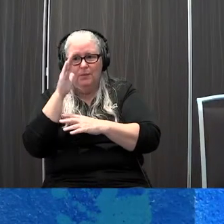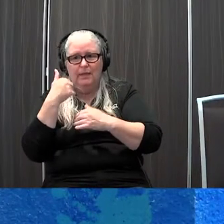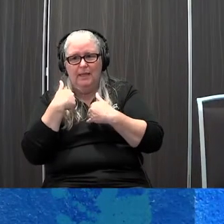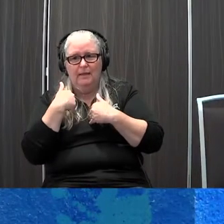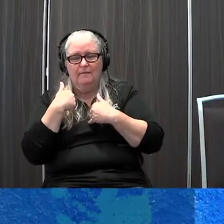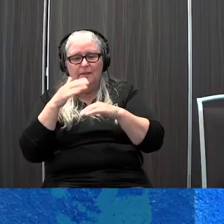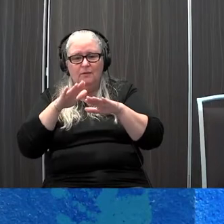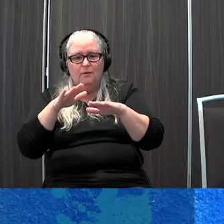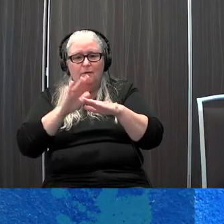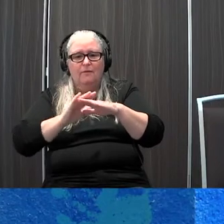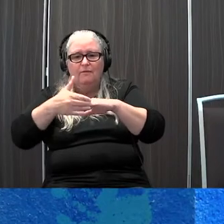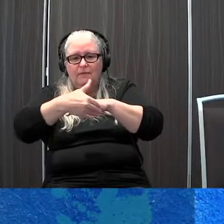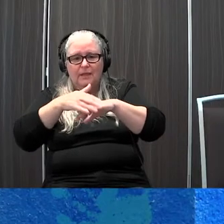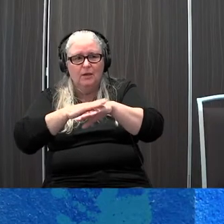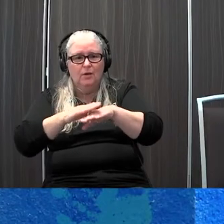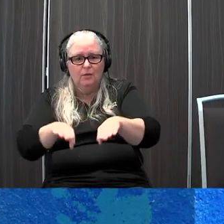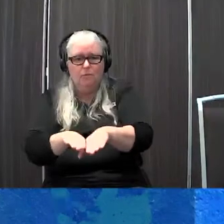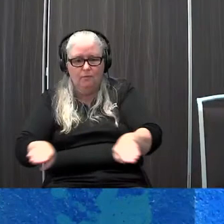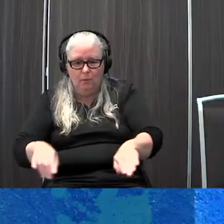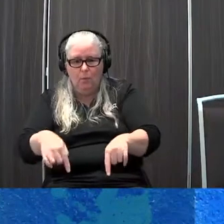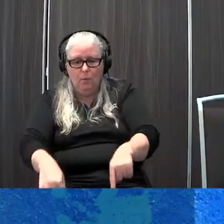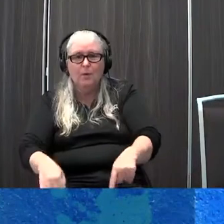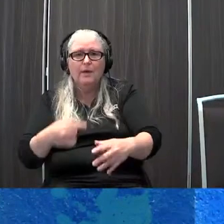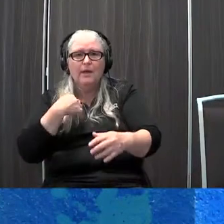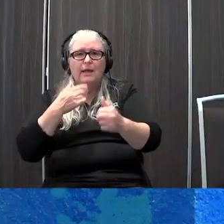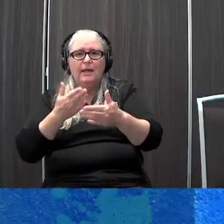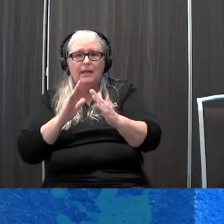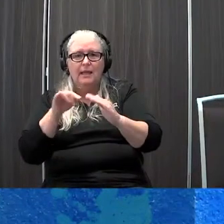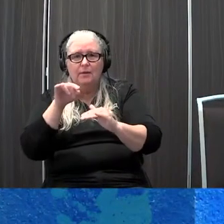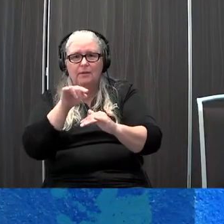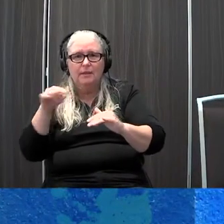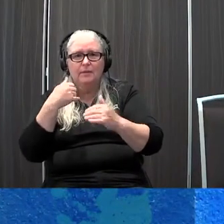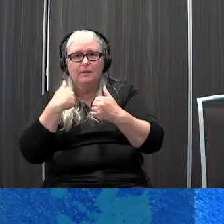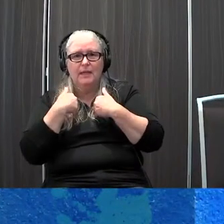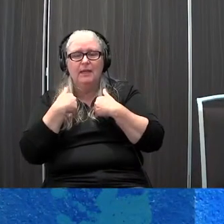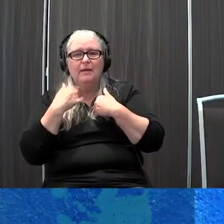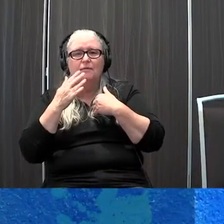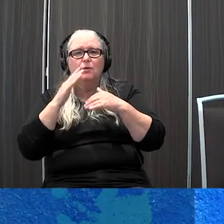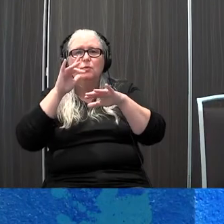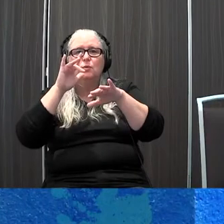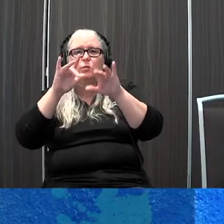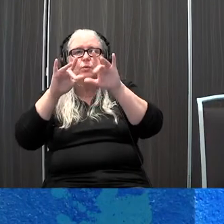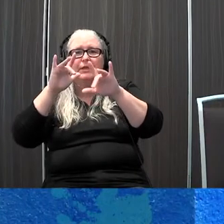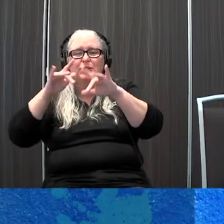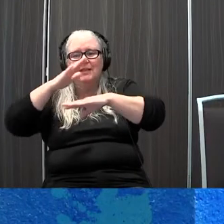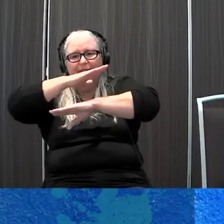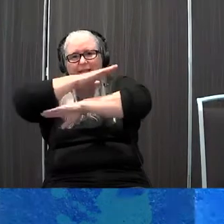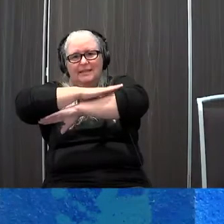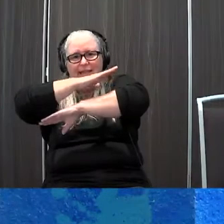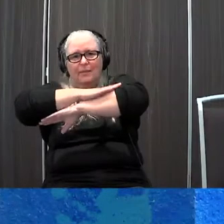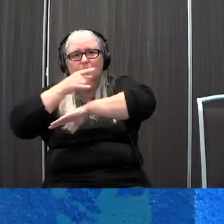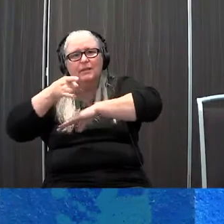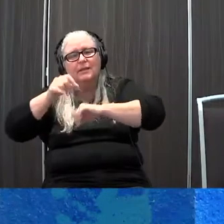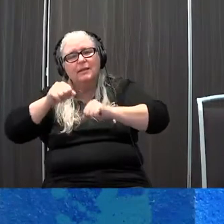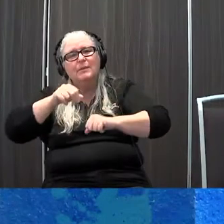on the floor allow them some stability base at their pelvis and actively be able to reach at the child's size table that they would be sitting at